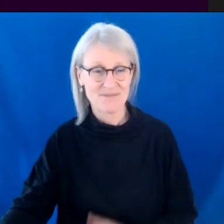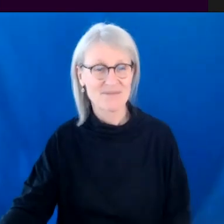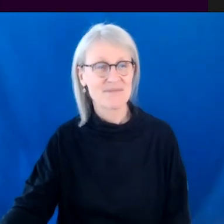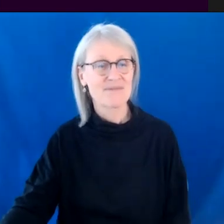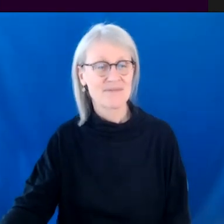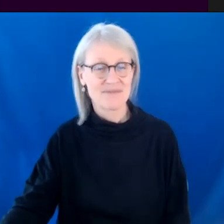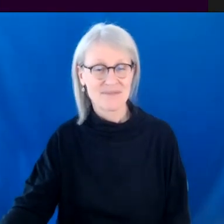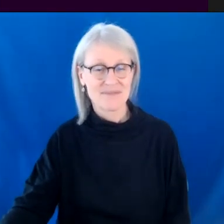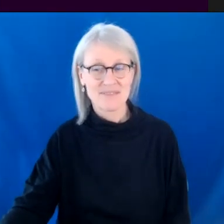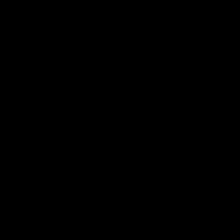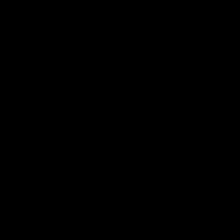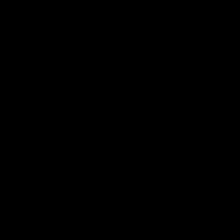Okay.